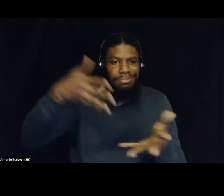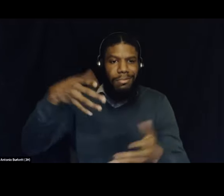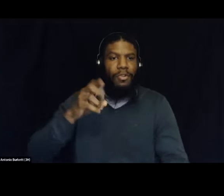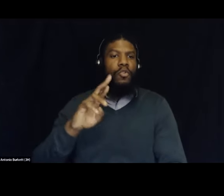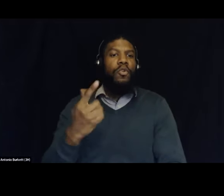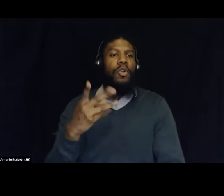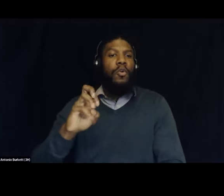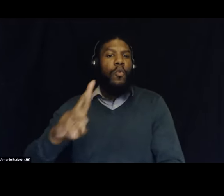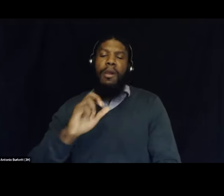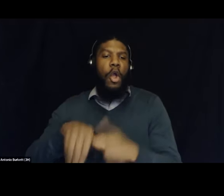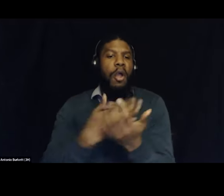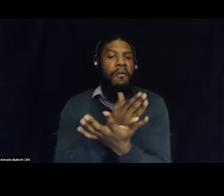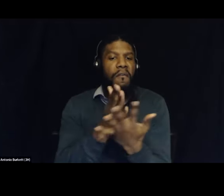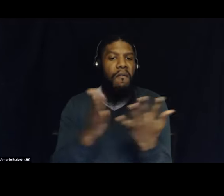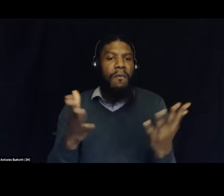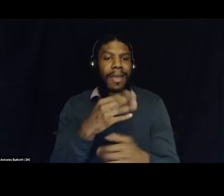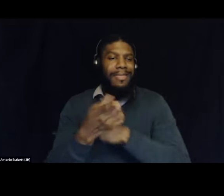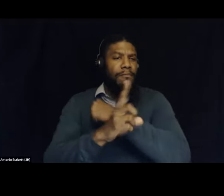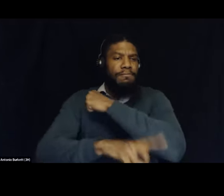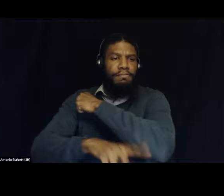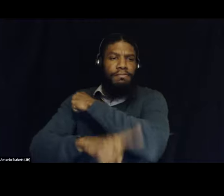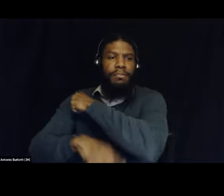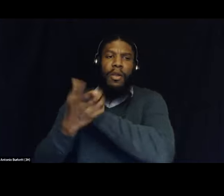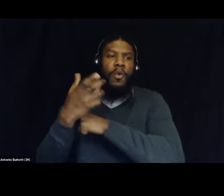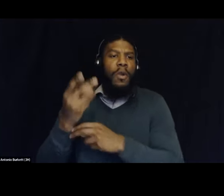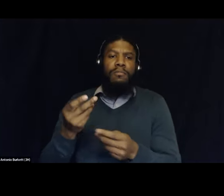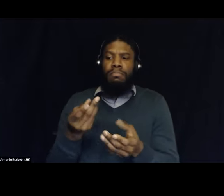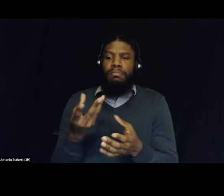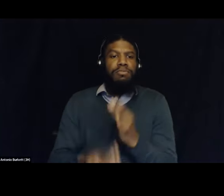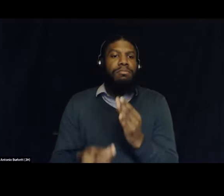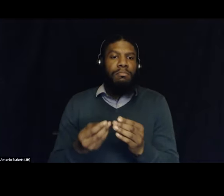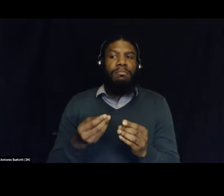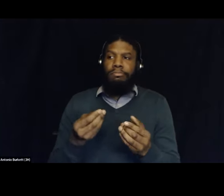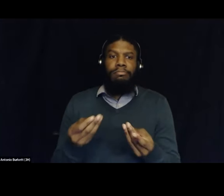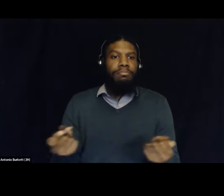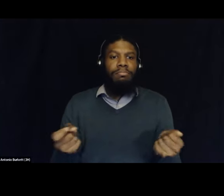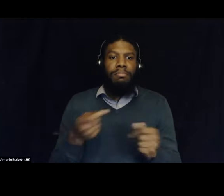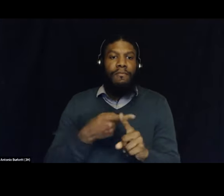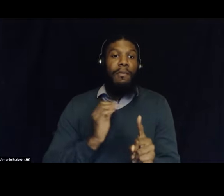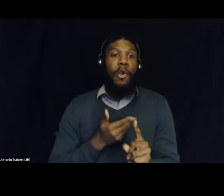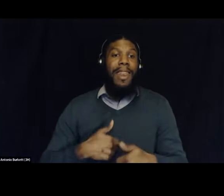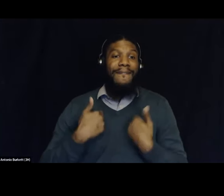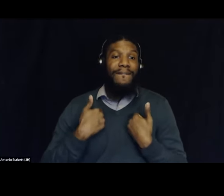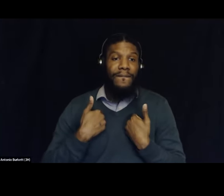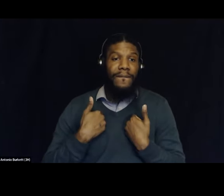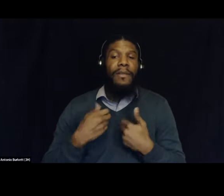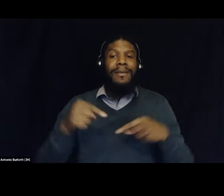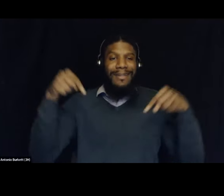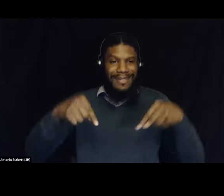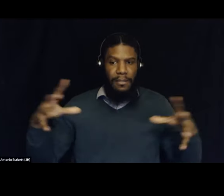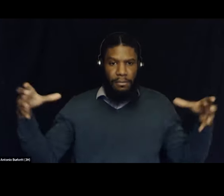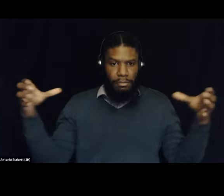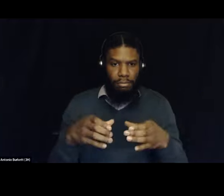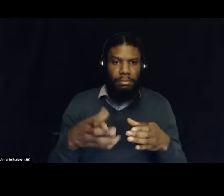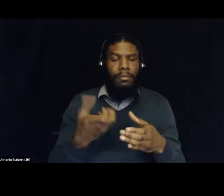its culture of criminalization from our lives. This convening builds off of our work around uprooting the drug war and explores